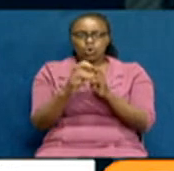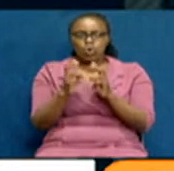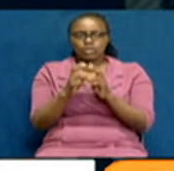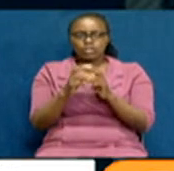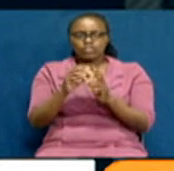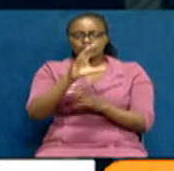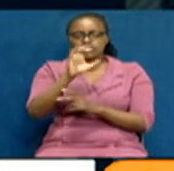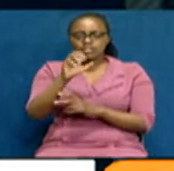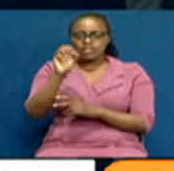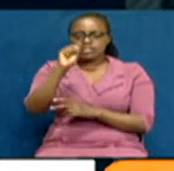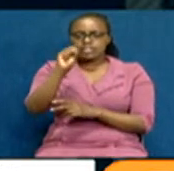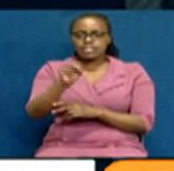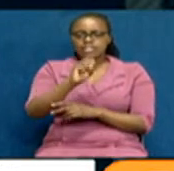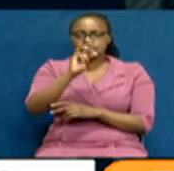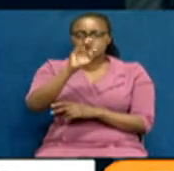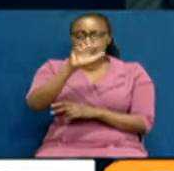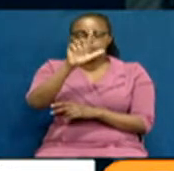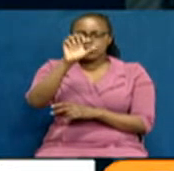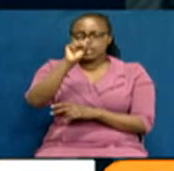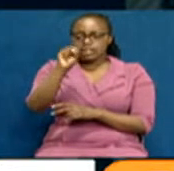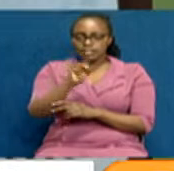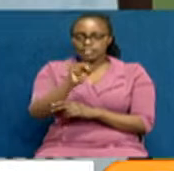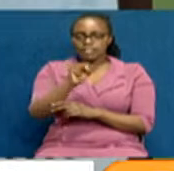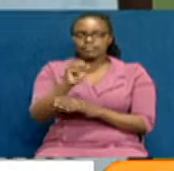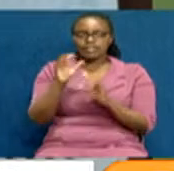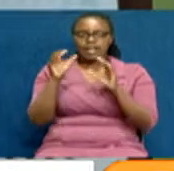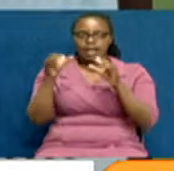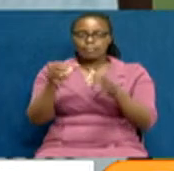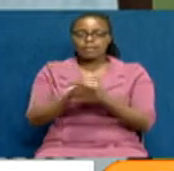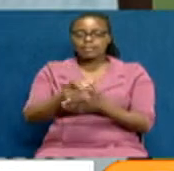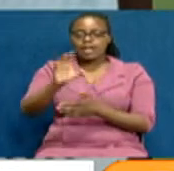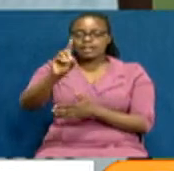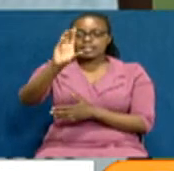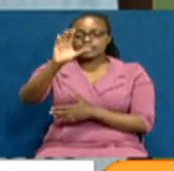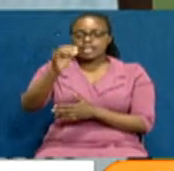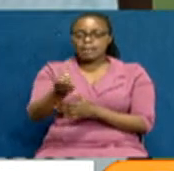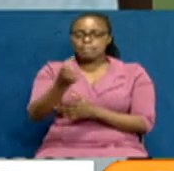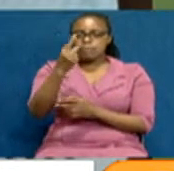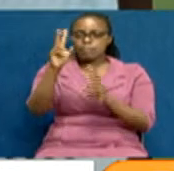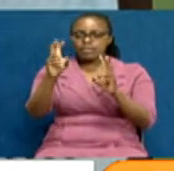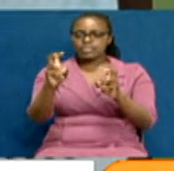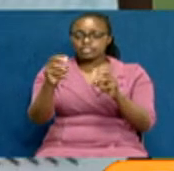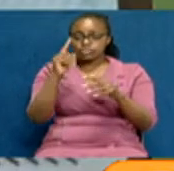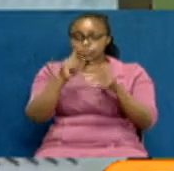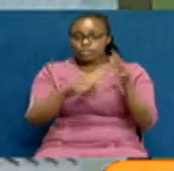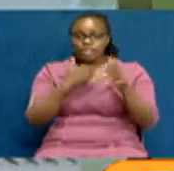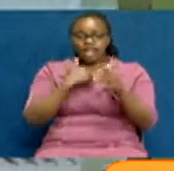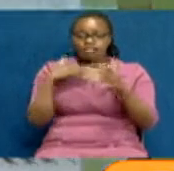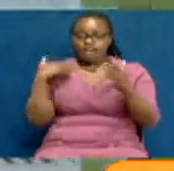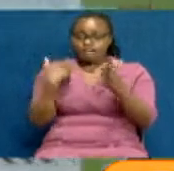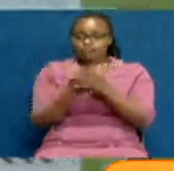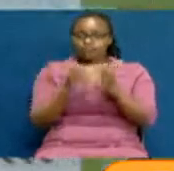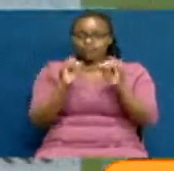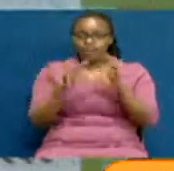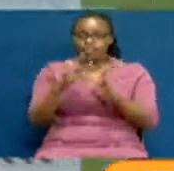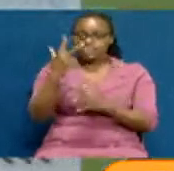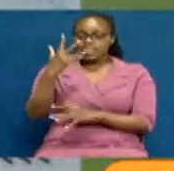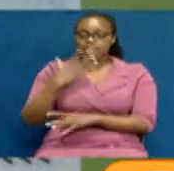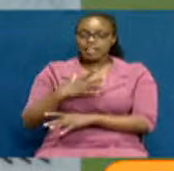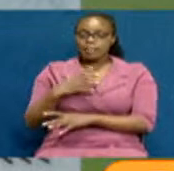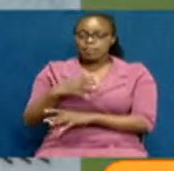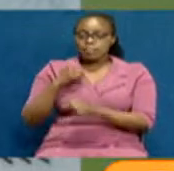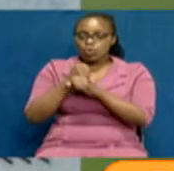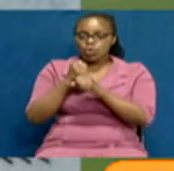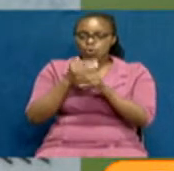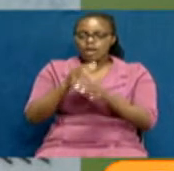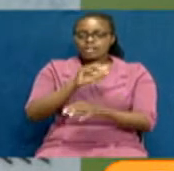CEO of Seamless Limited, Abdullahi Abdi Mohamed. The DCI had raised issue with the fact that there was no proof that the three were in the employ